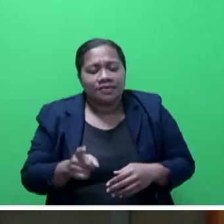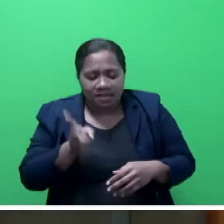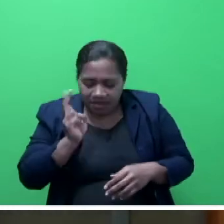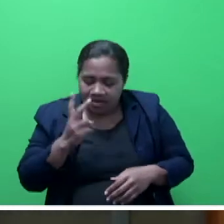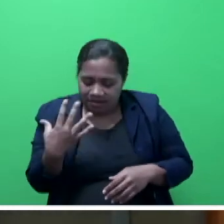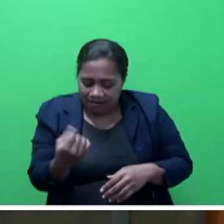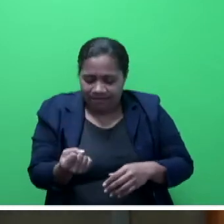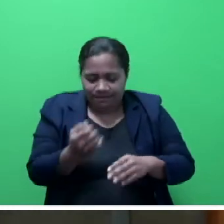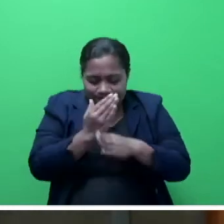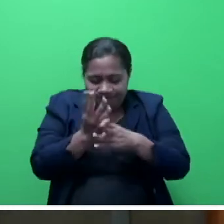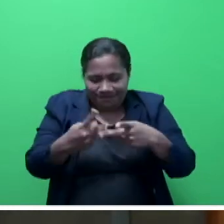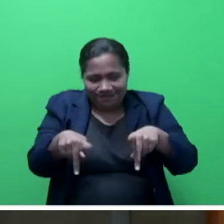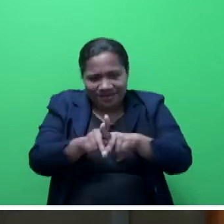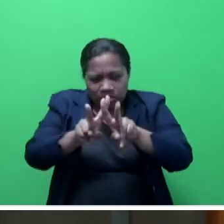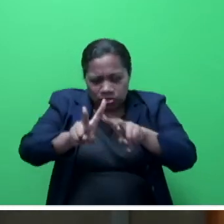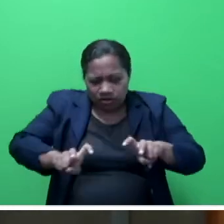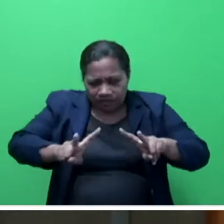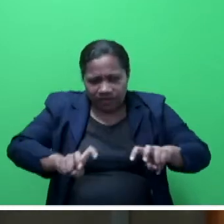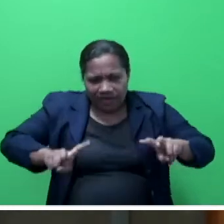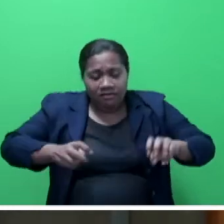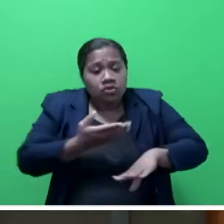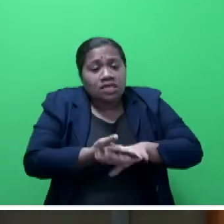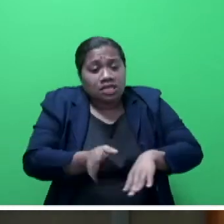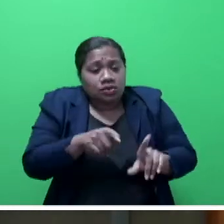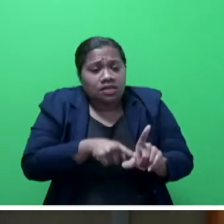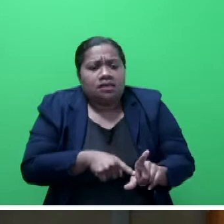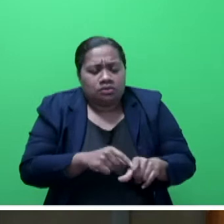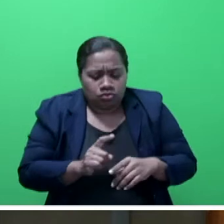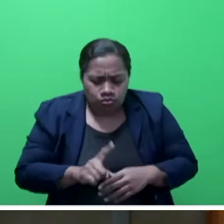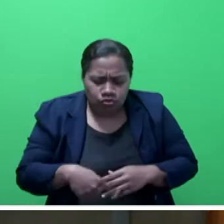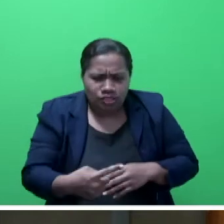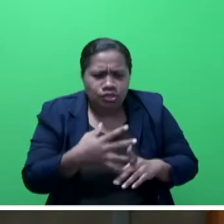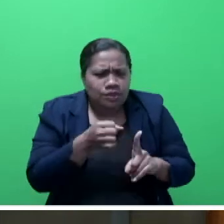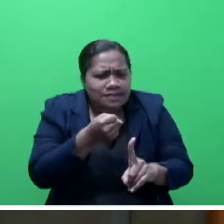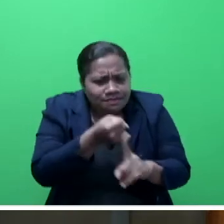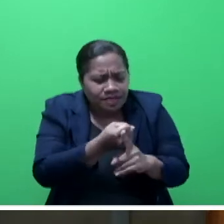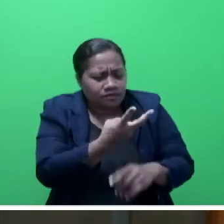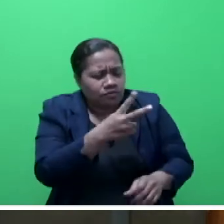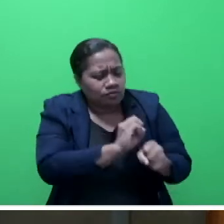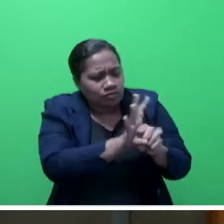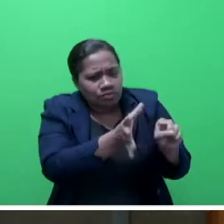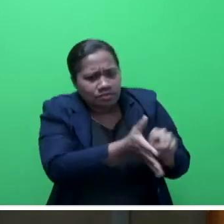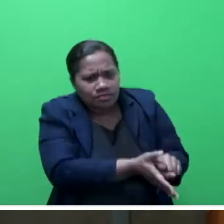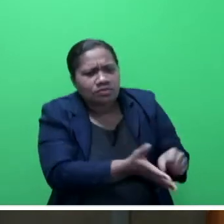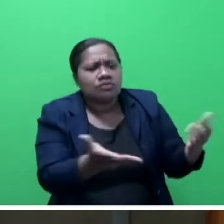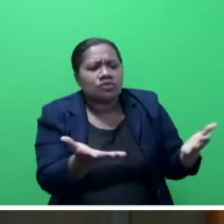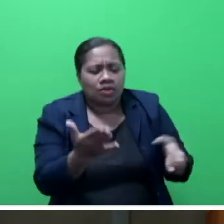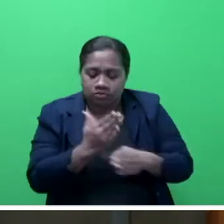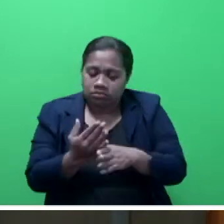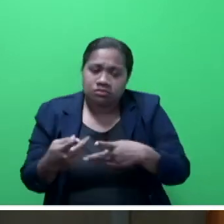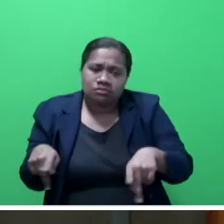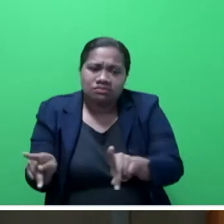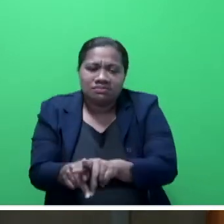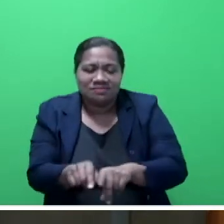in the new year on the continuing impact of COVID-19 in workplaces. This is to enable,